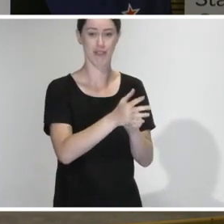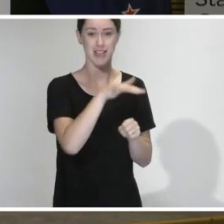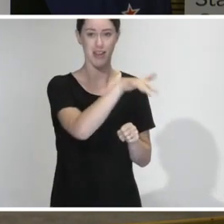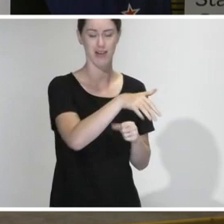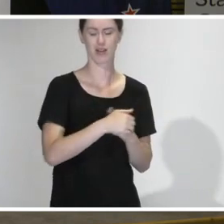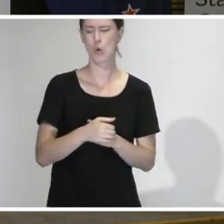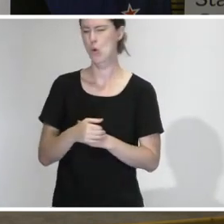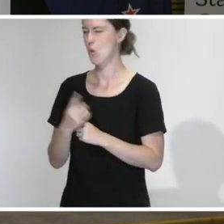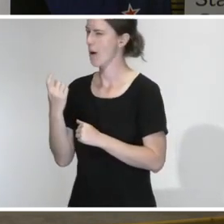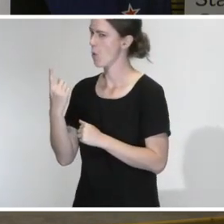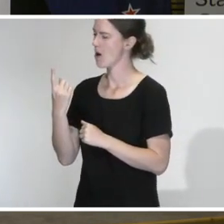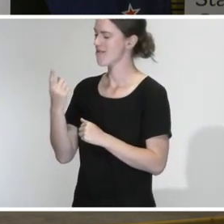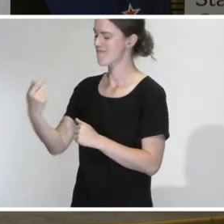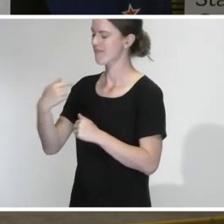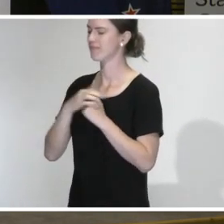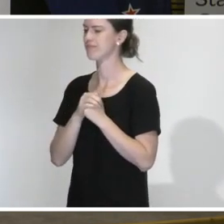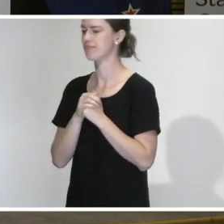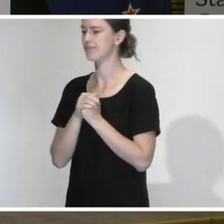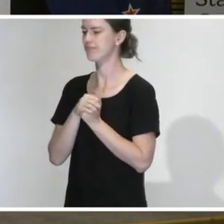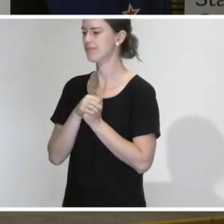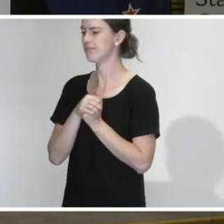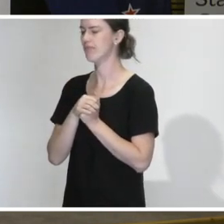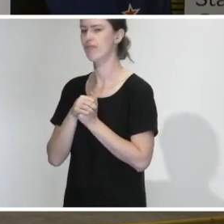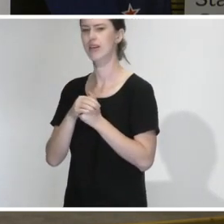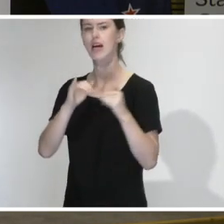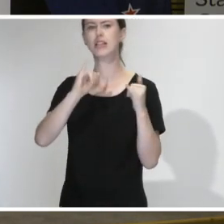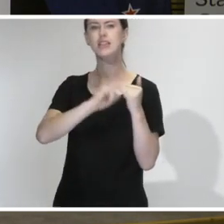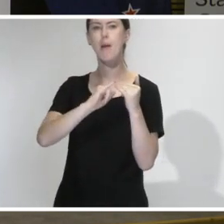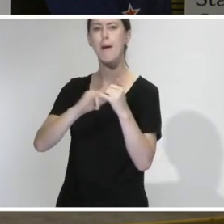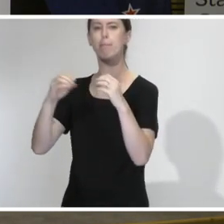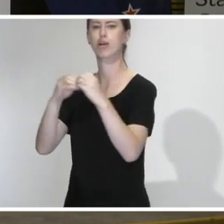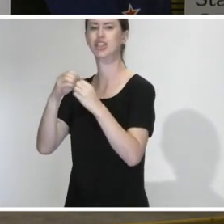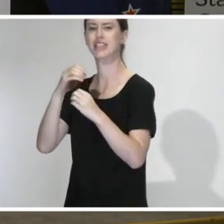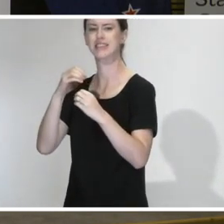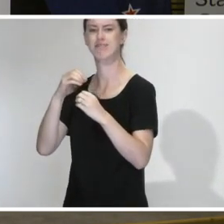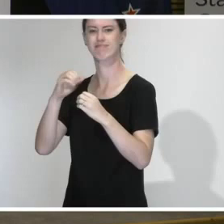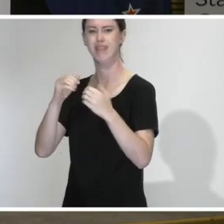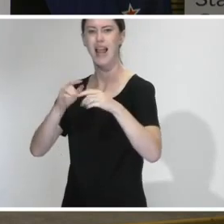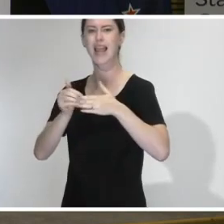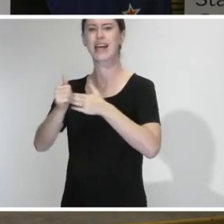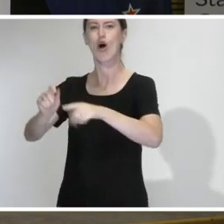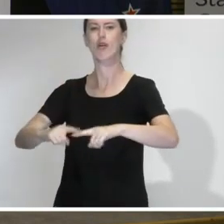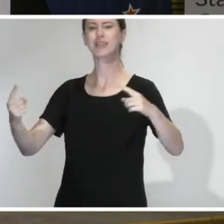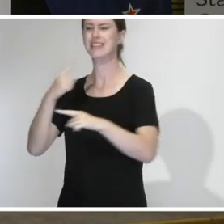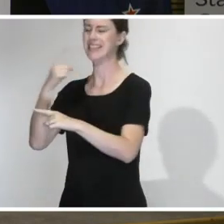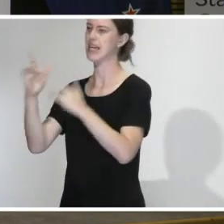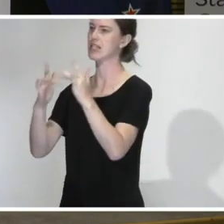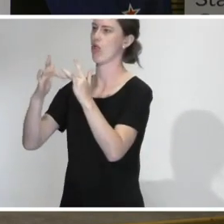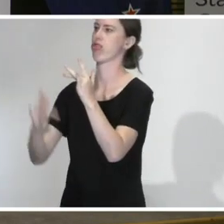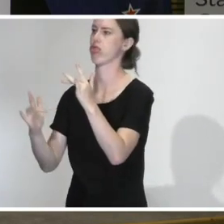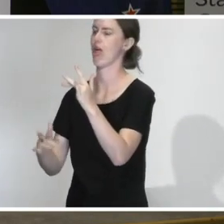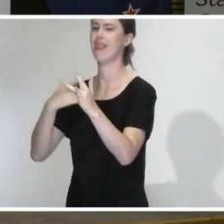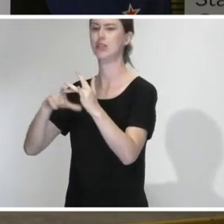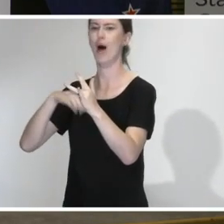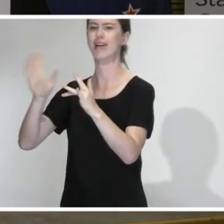Okay? Sneaky last one. Simon Bridges has said that his internet isn't good enough, and that's why he has to travel to Wellington, from Tauranga.